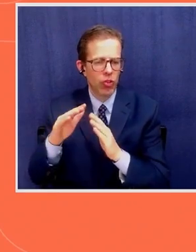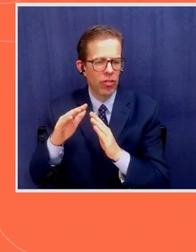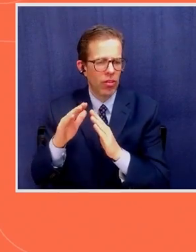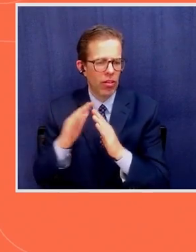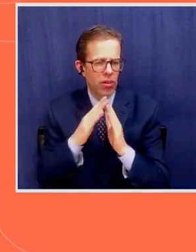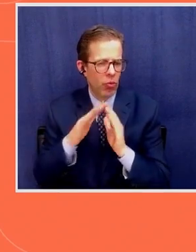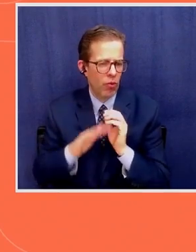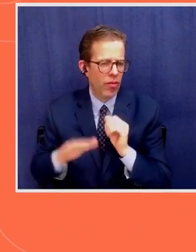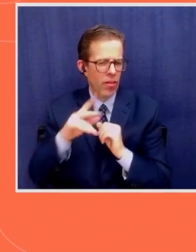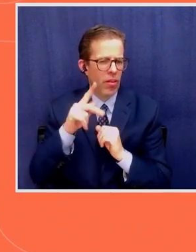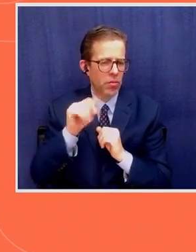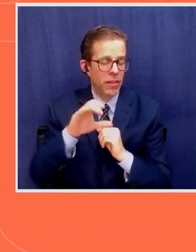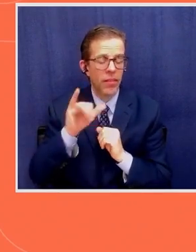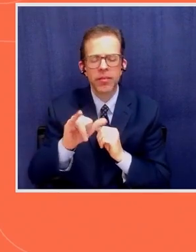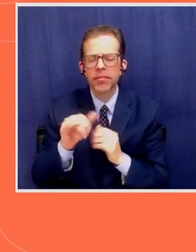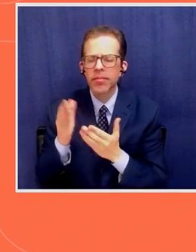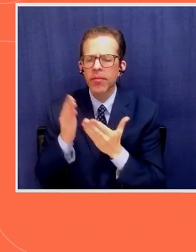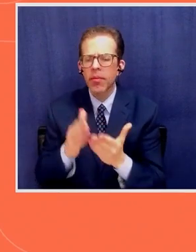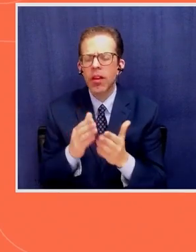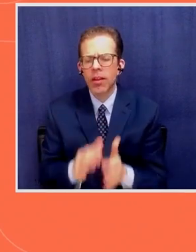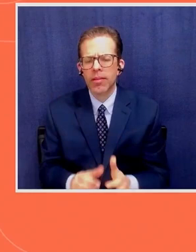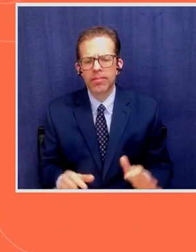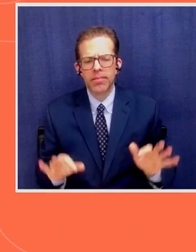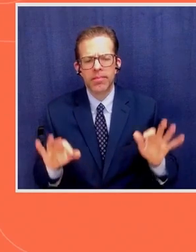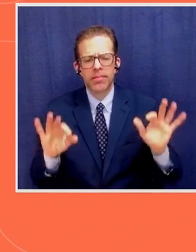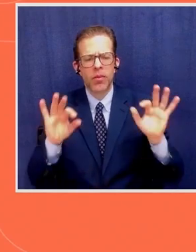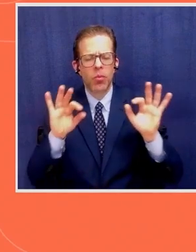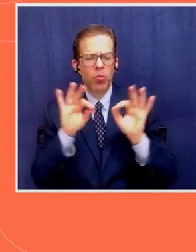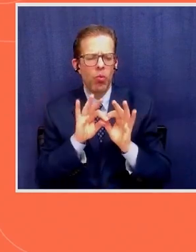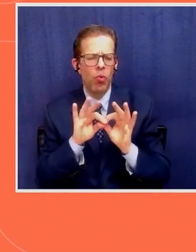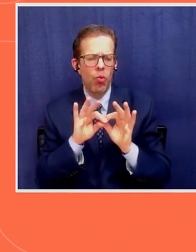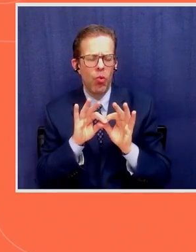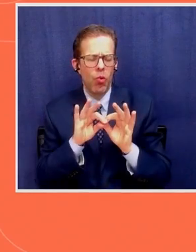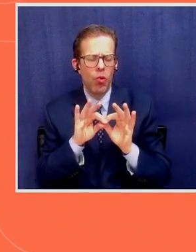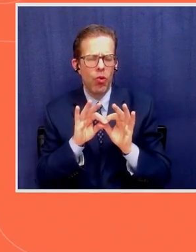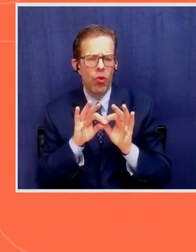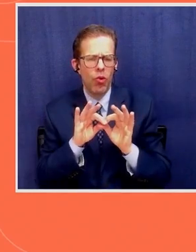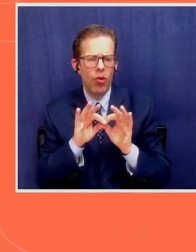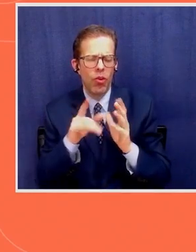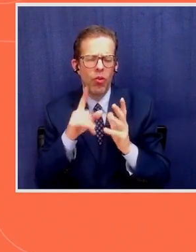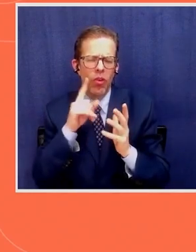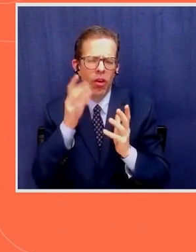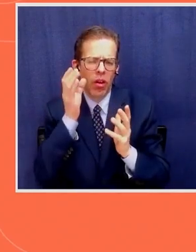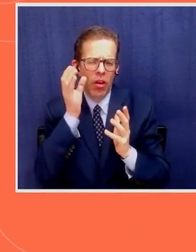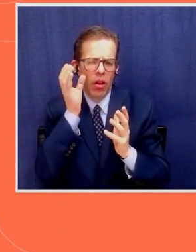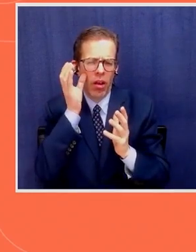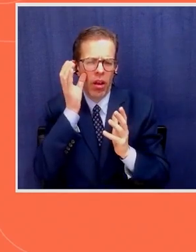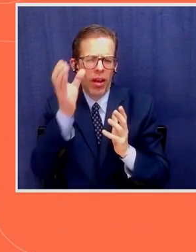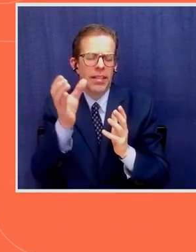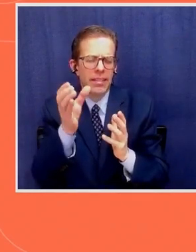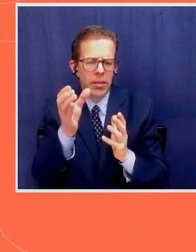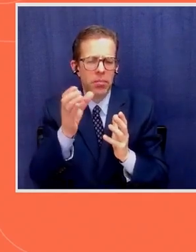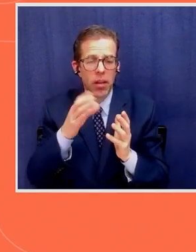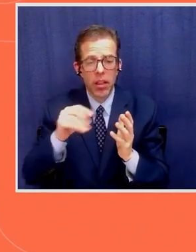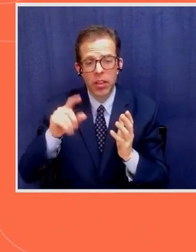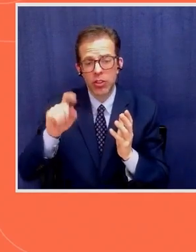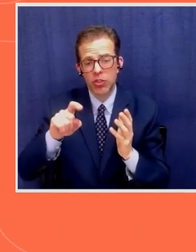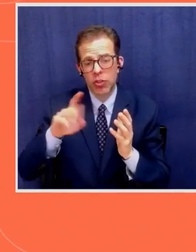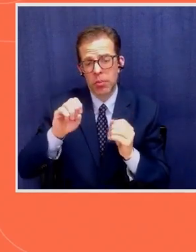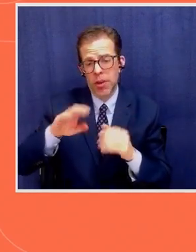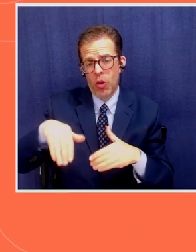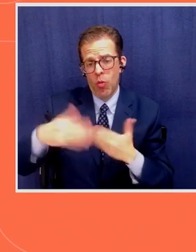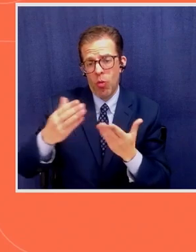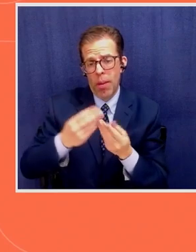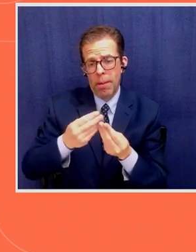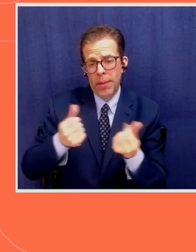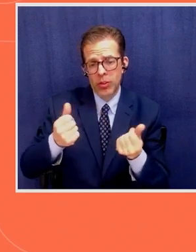very important concept and should be a recommended solutions at